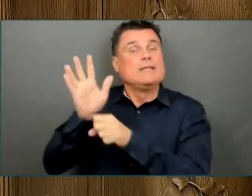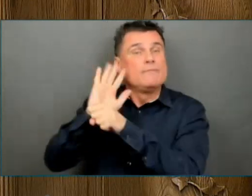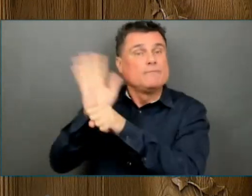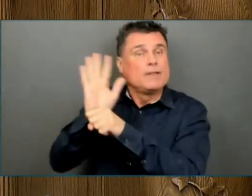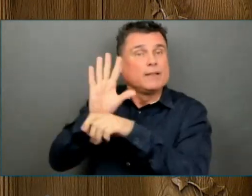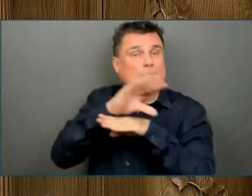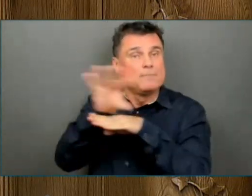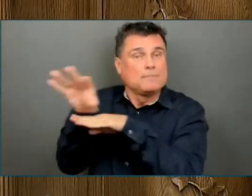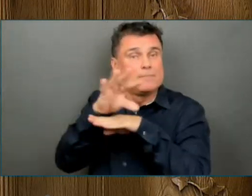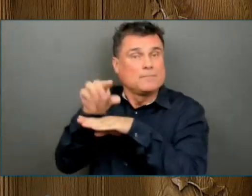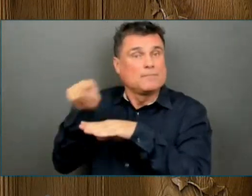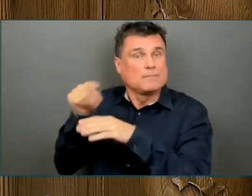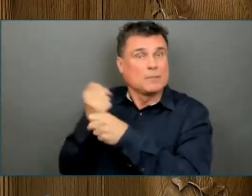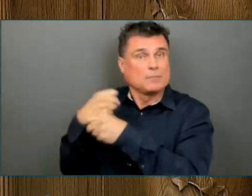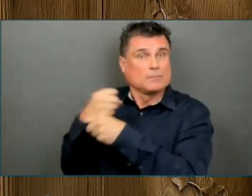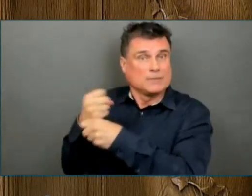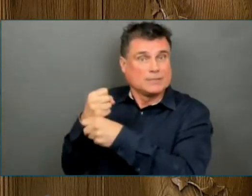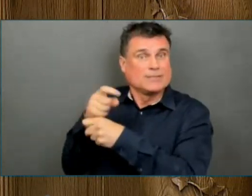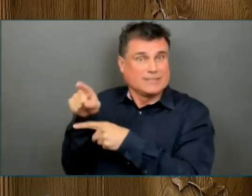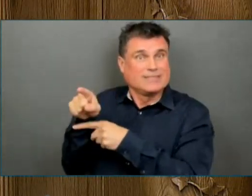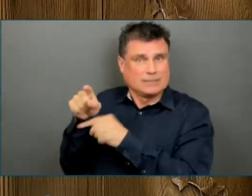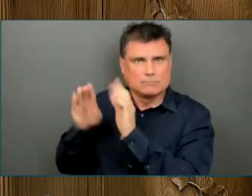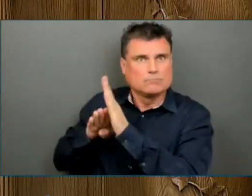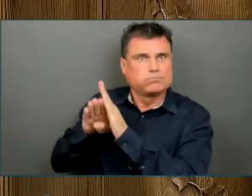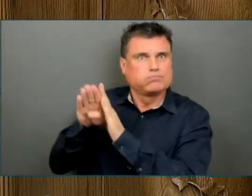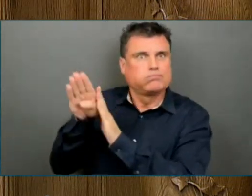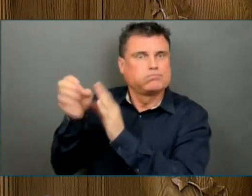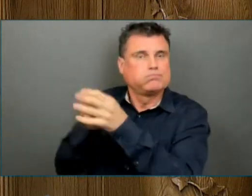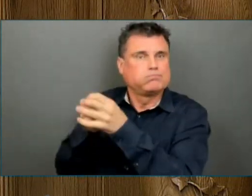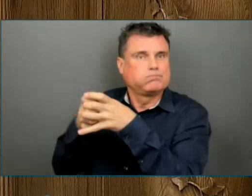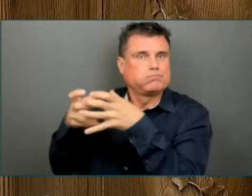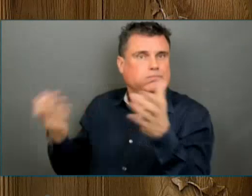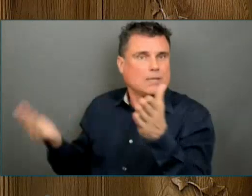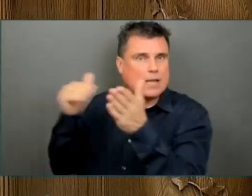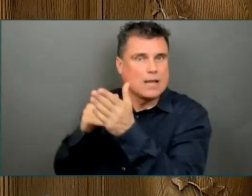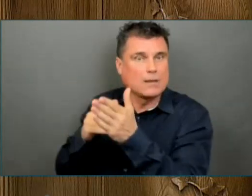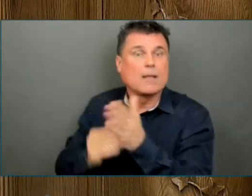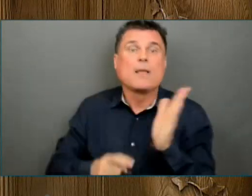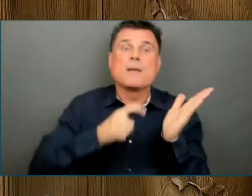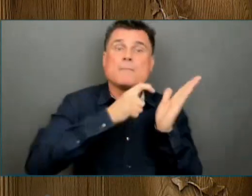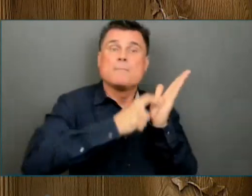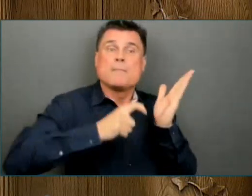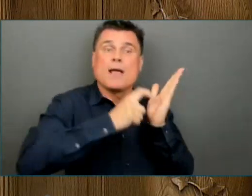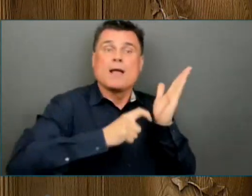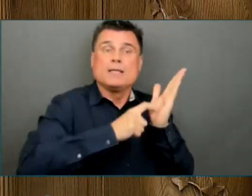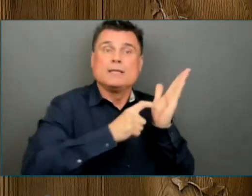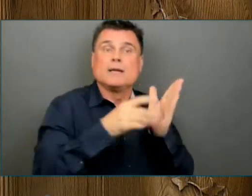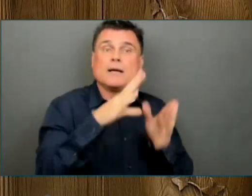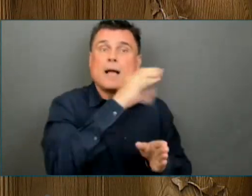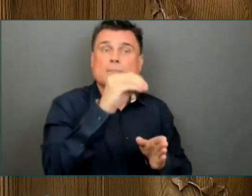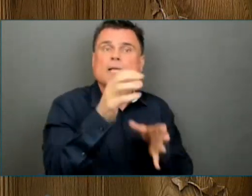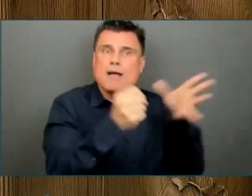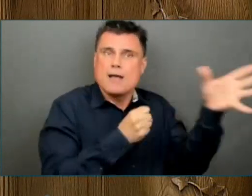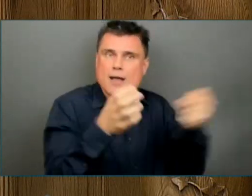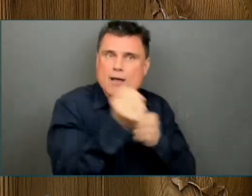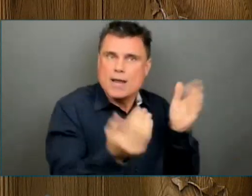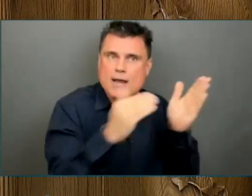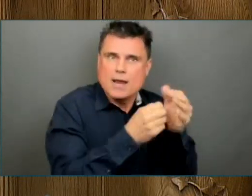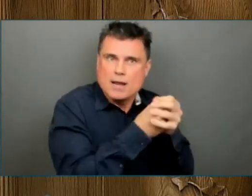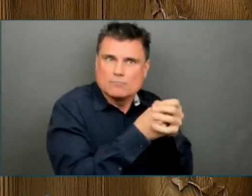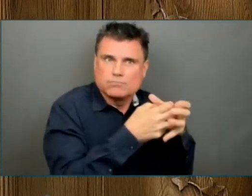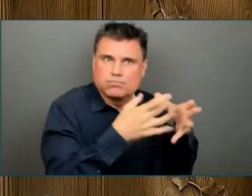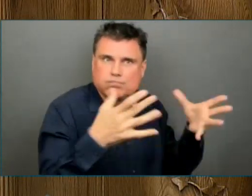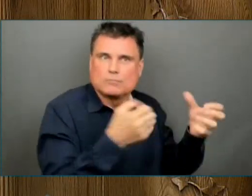mining sector, which worked closely with government to remain open safely during the pandemic, saw stronger exploration over the past